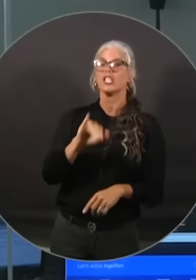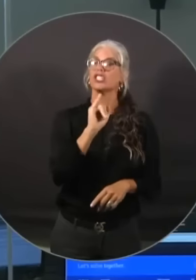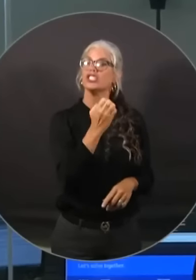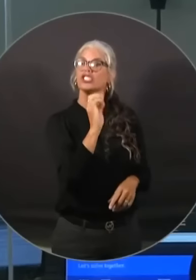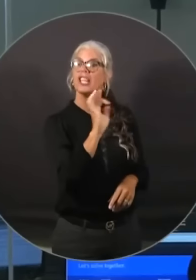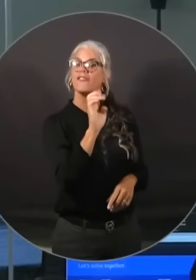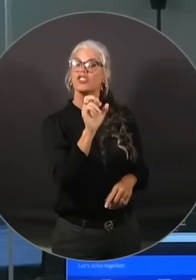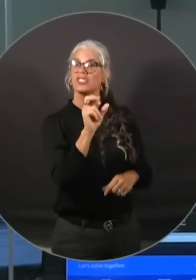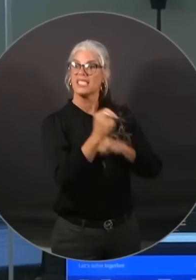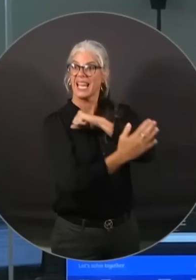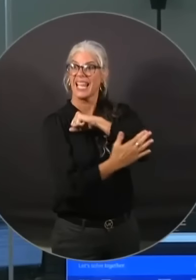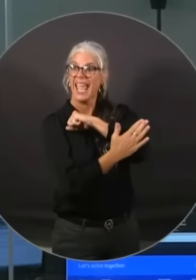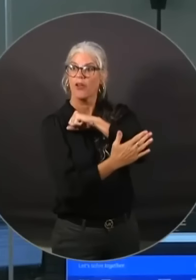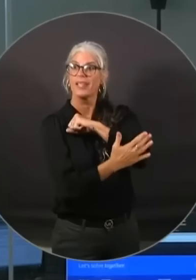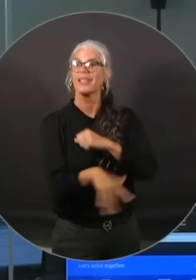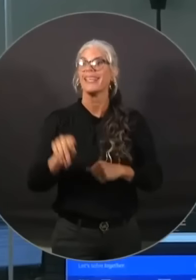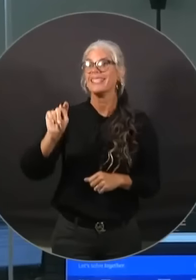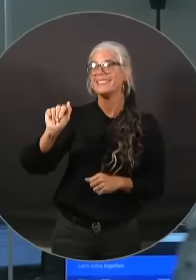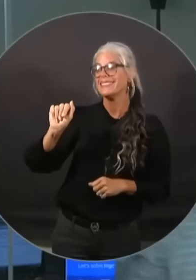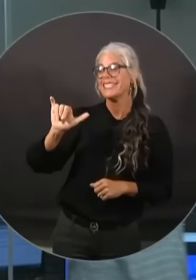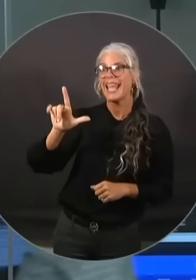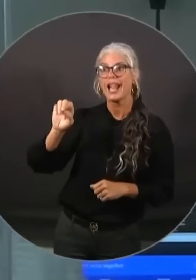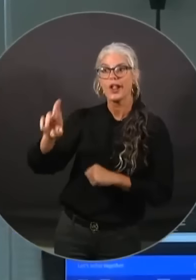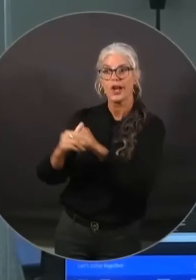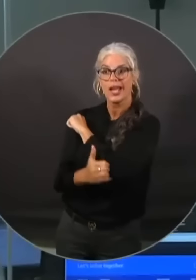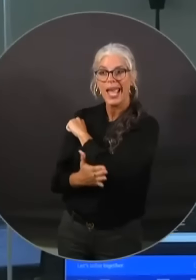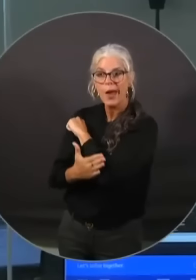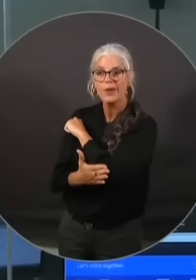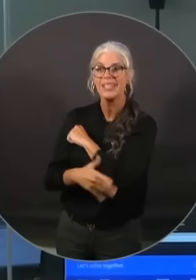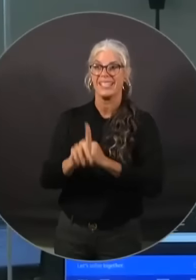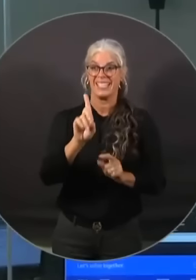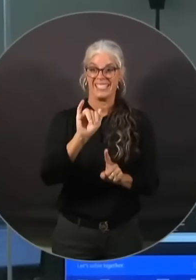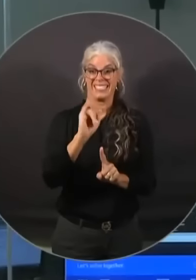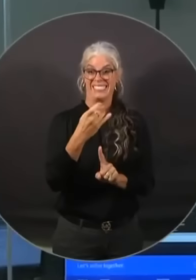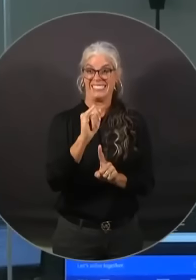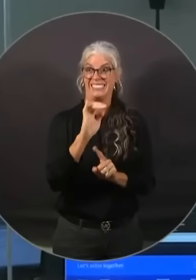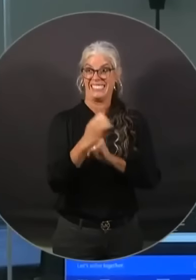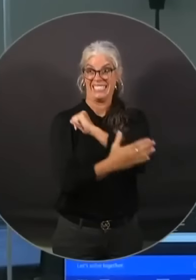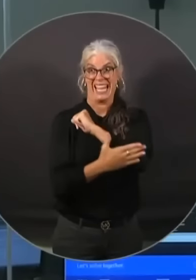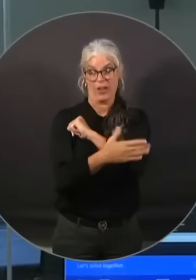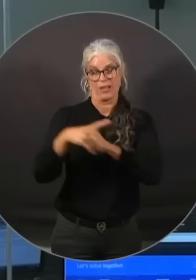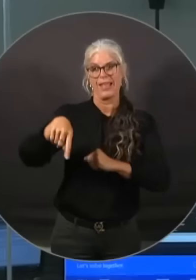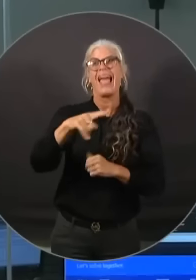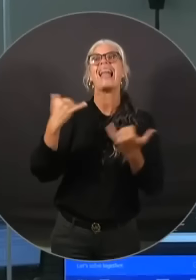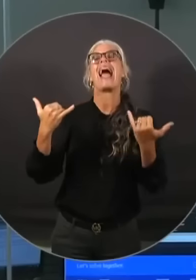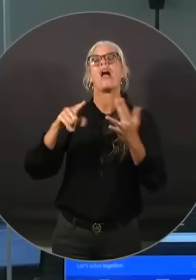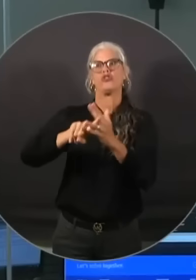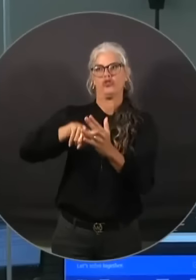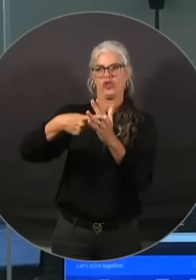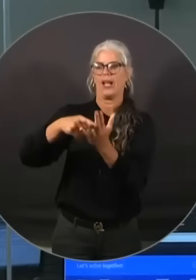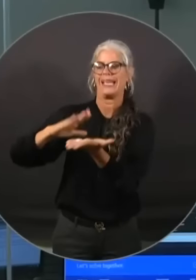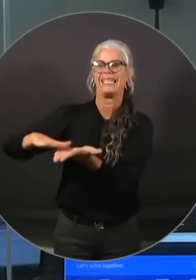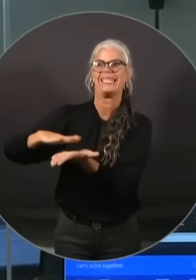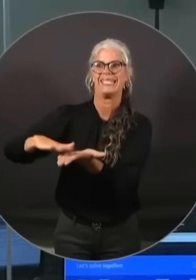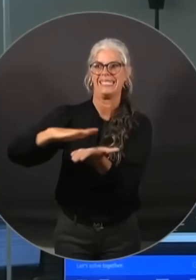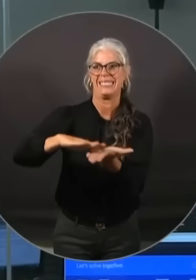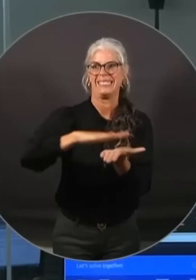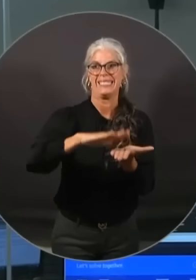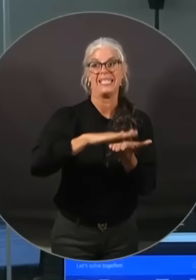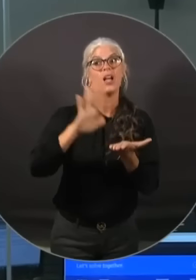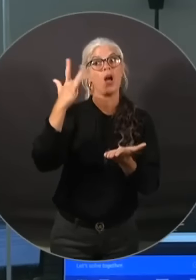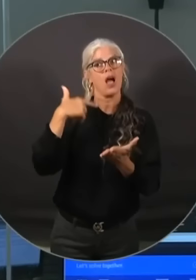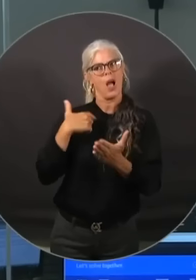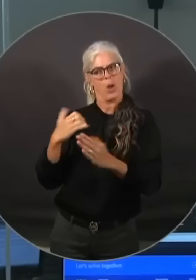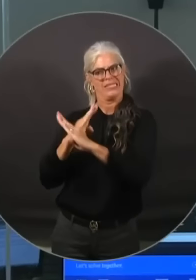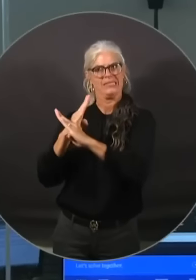Taylor County, Dixie County, where we are now cleaning up. So we need to make sure that we prevent those deaths. And I'll talk more about that.